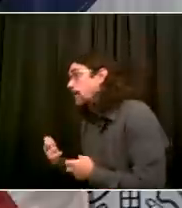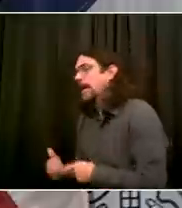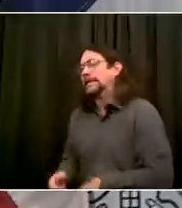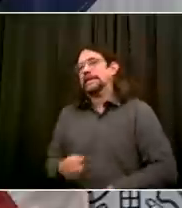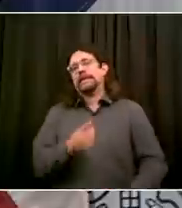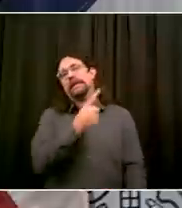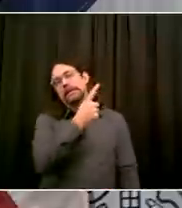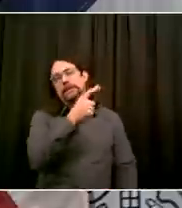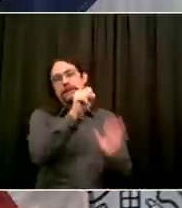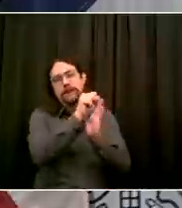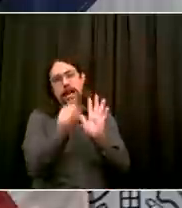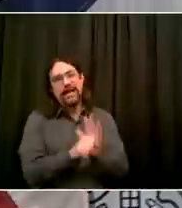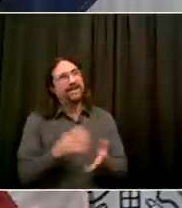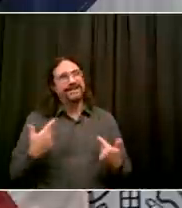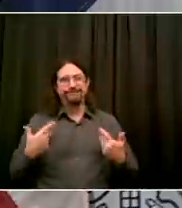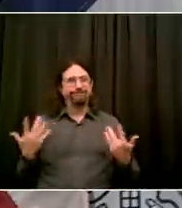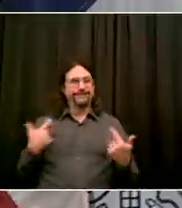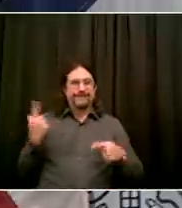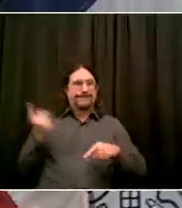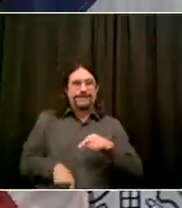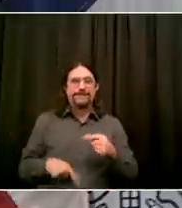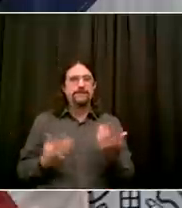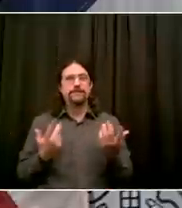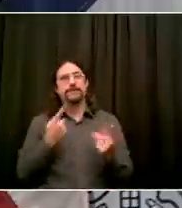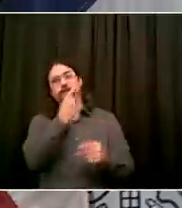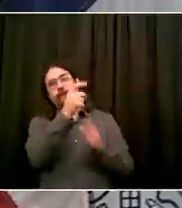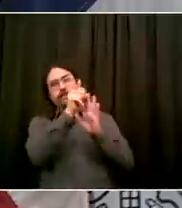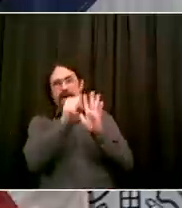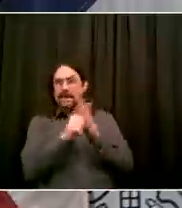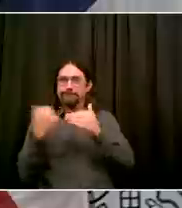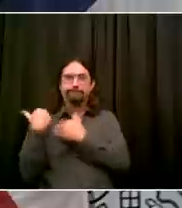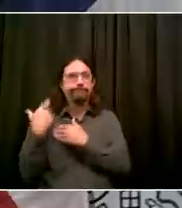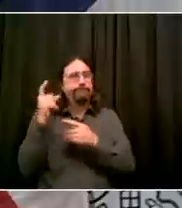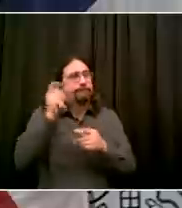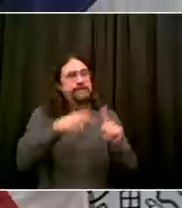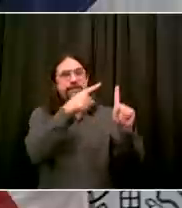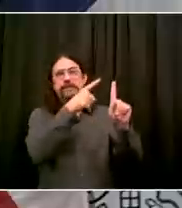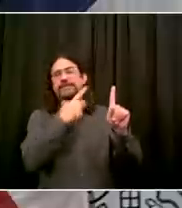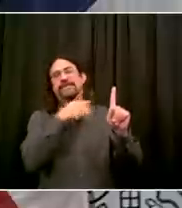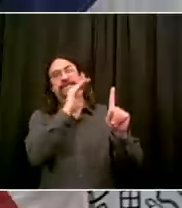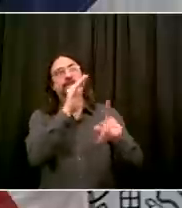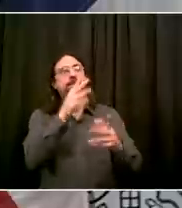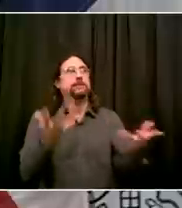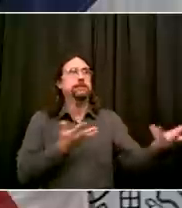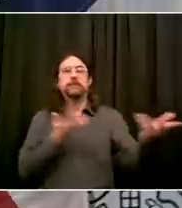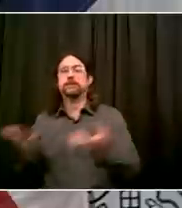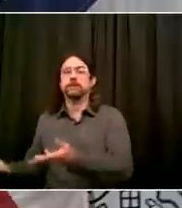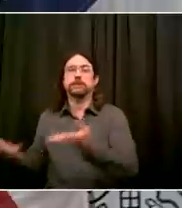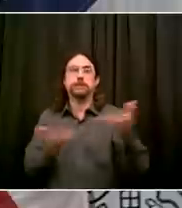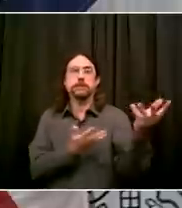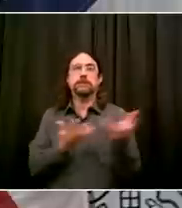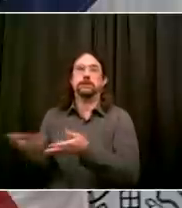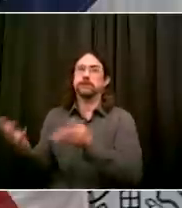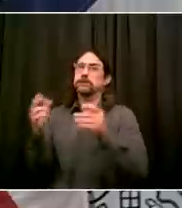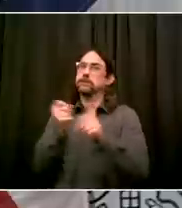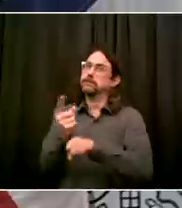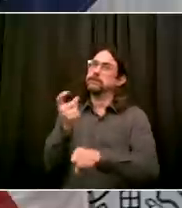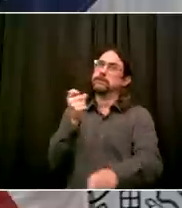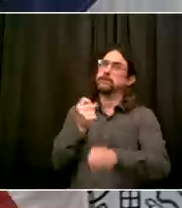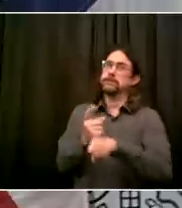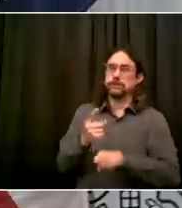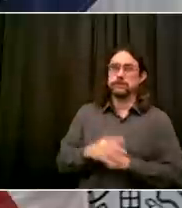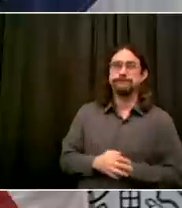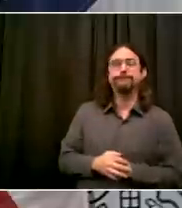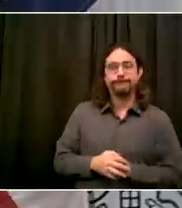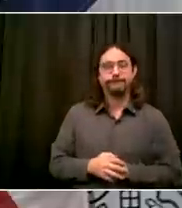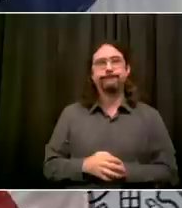more than one way, I'm sure, to solve the problem. But what we need to make sure is that people have the accurate ballot for their community, for their neighborhood, for the people they should